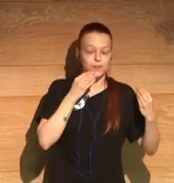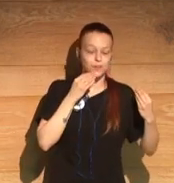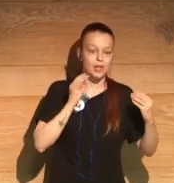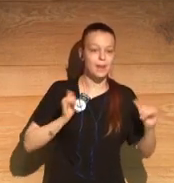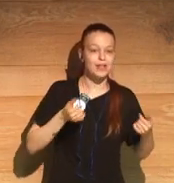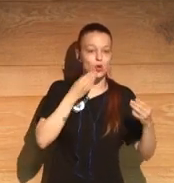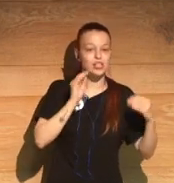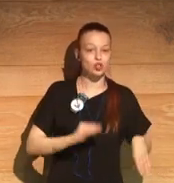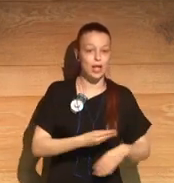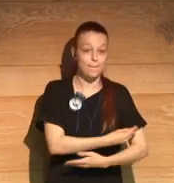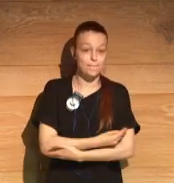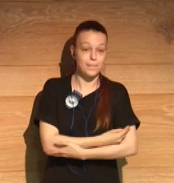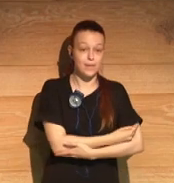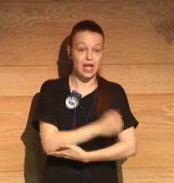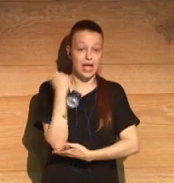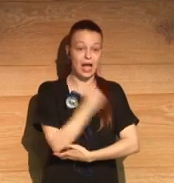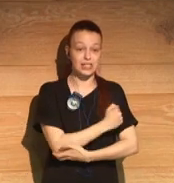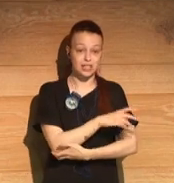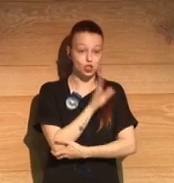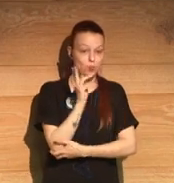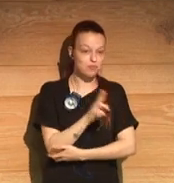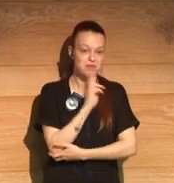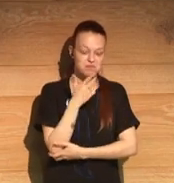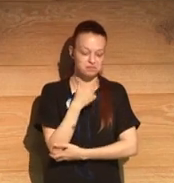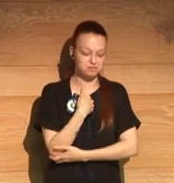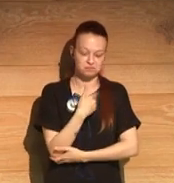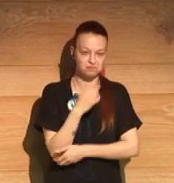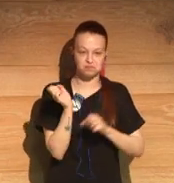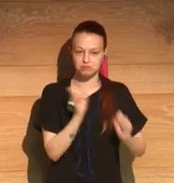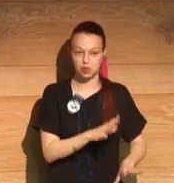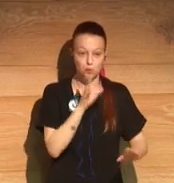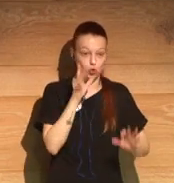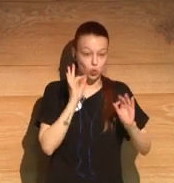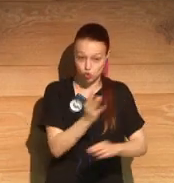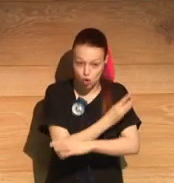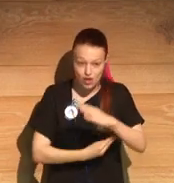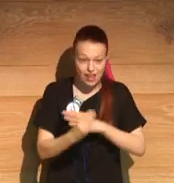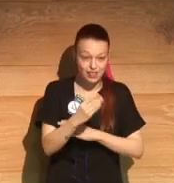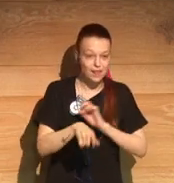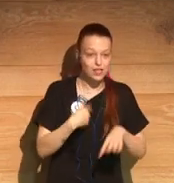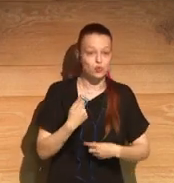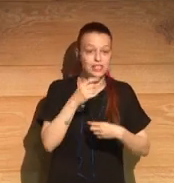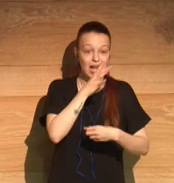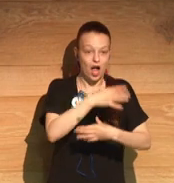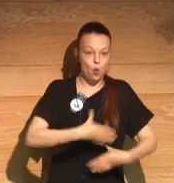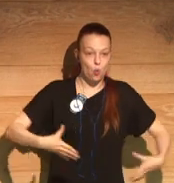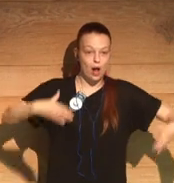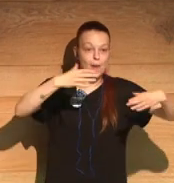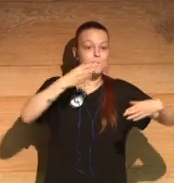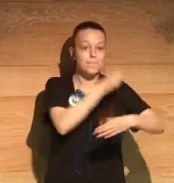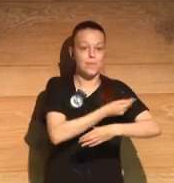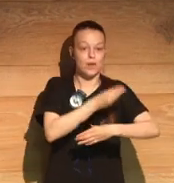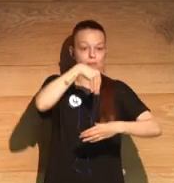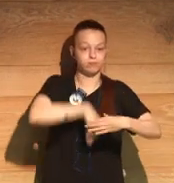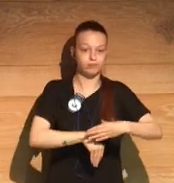There's the the murder of a baby, which the parents didn't want. And as soon as it was born, they drowned in a barrel.